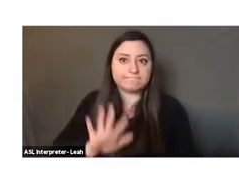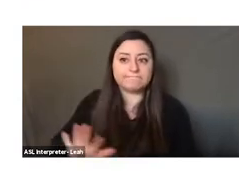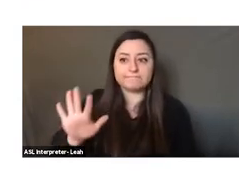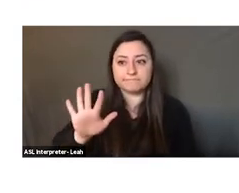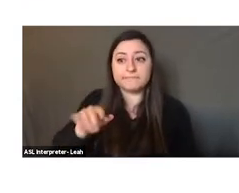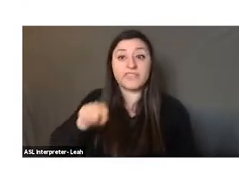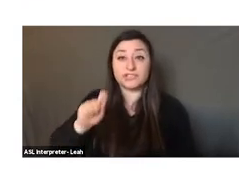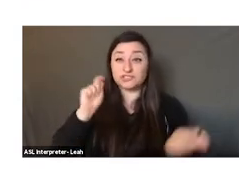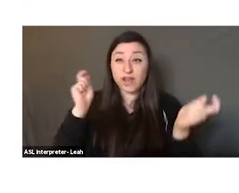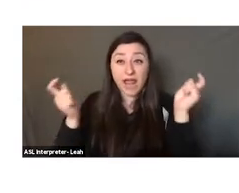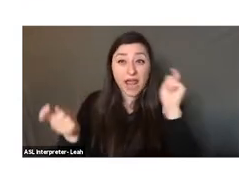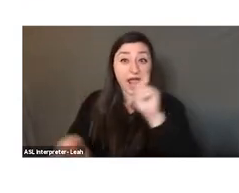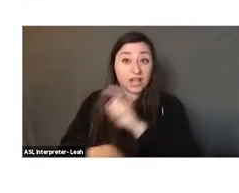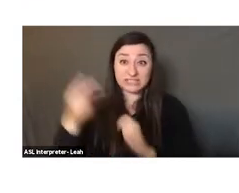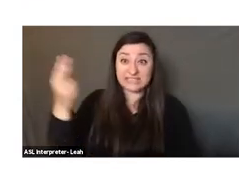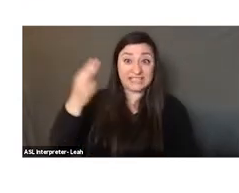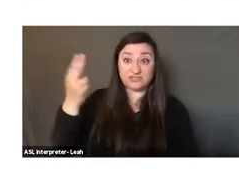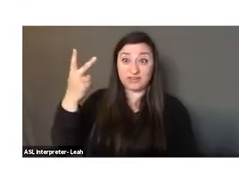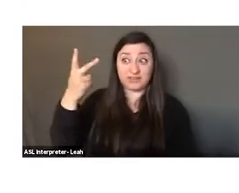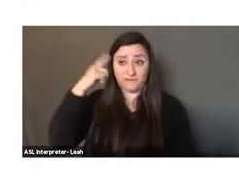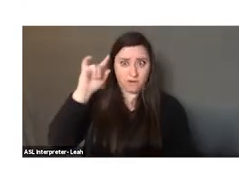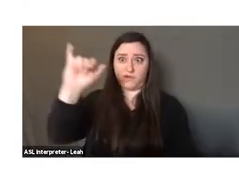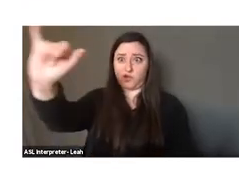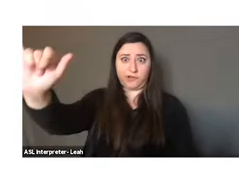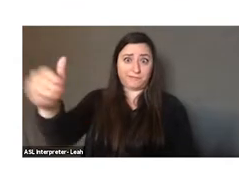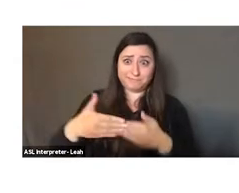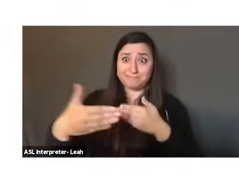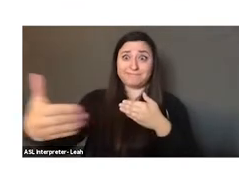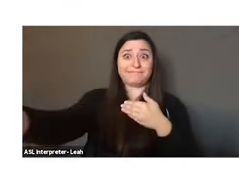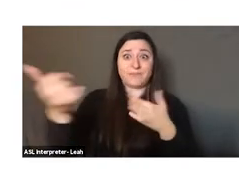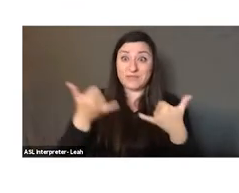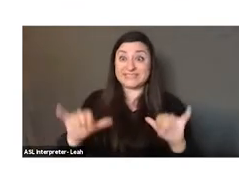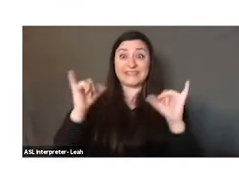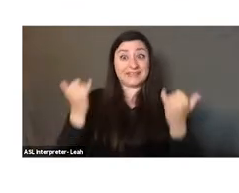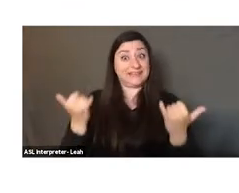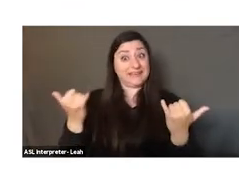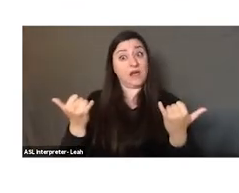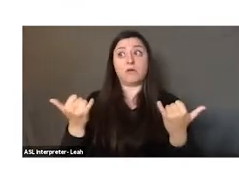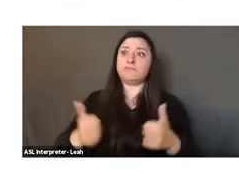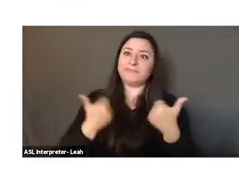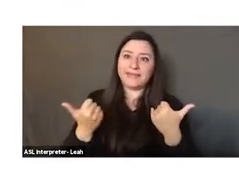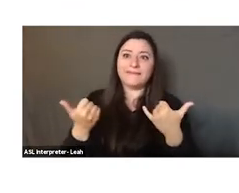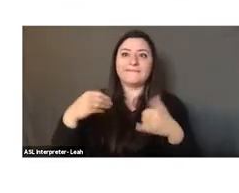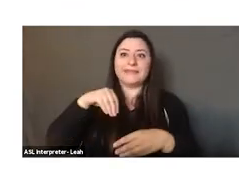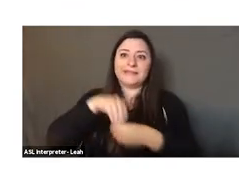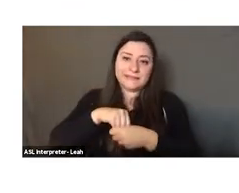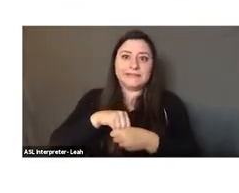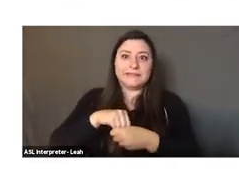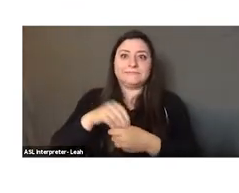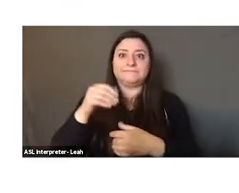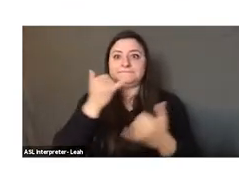changed the history of humanity forever. And we are still living in the consequences of this